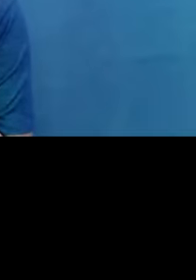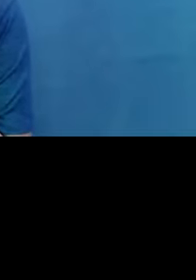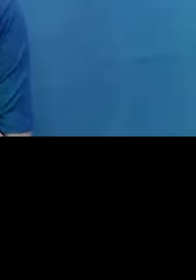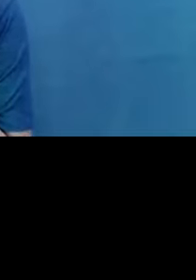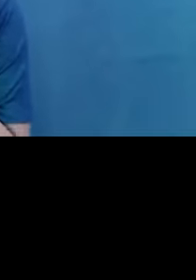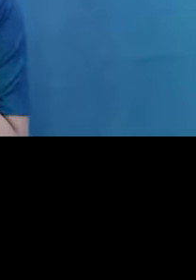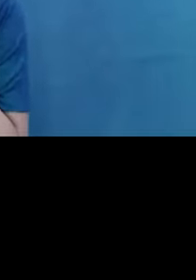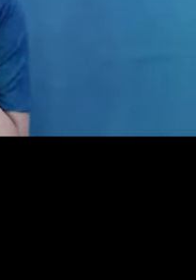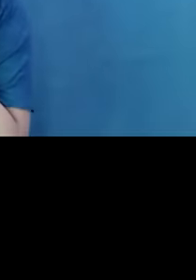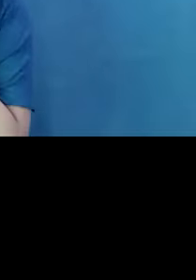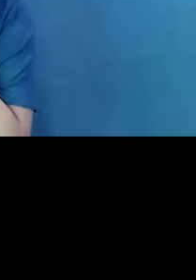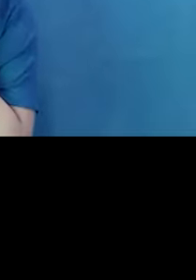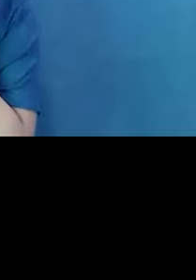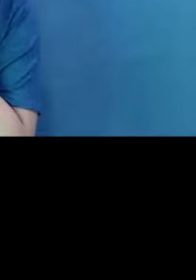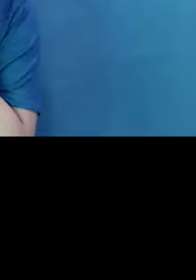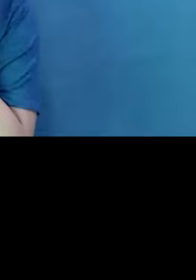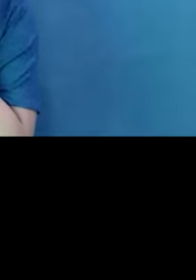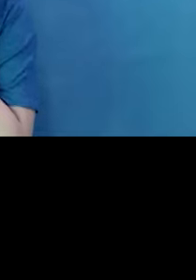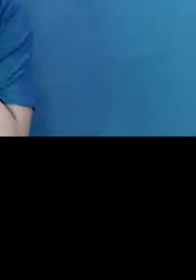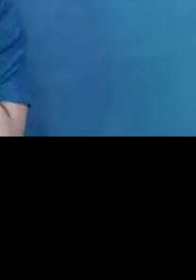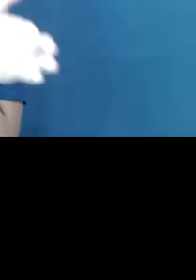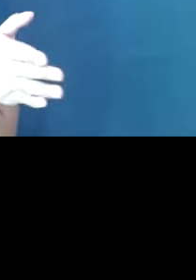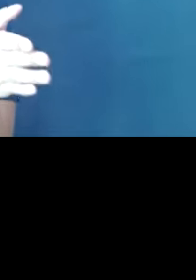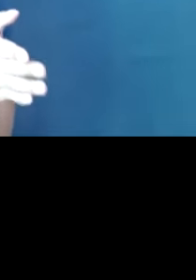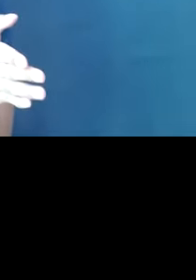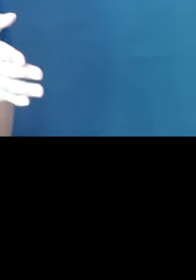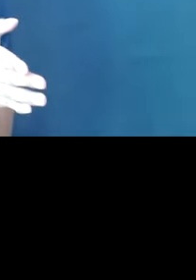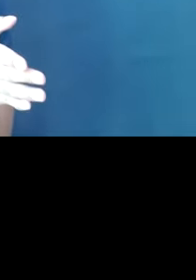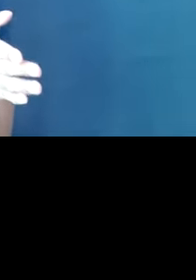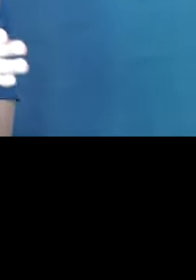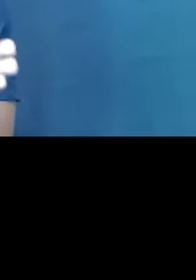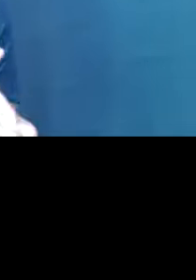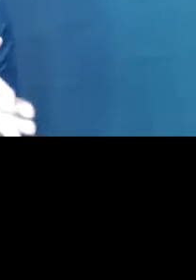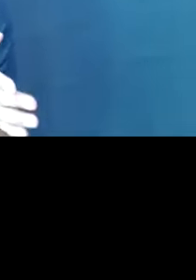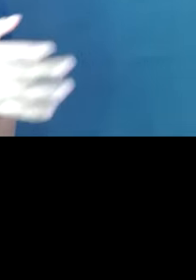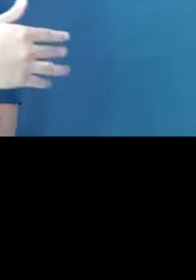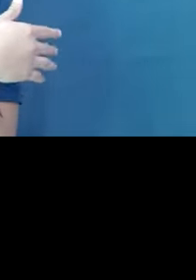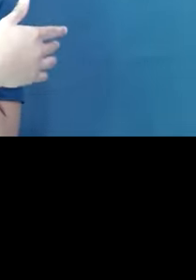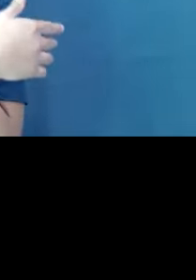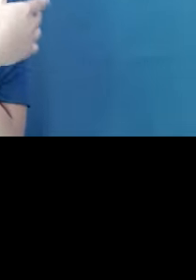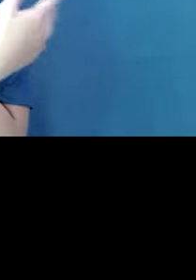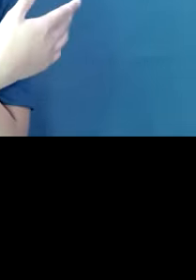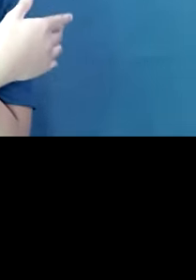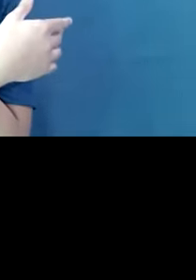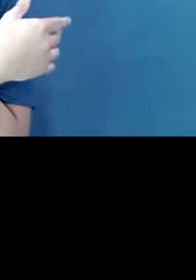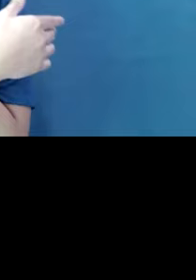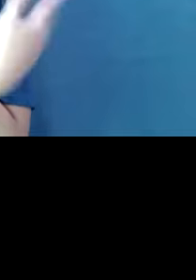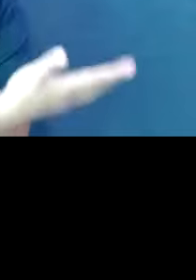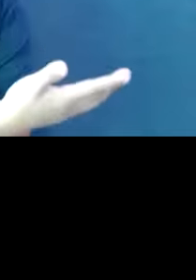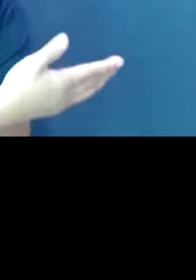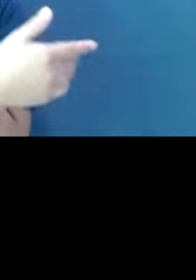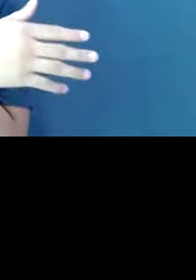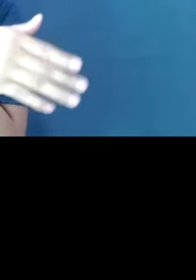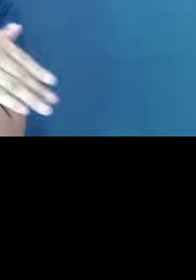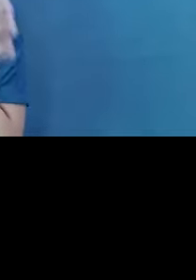me as a Filipino, I do have a Filipino sign language interpreter and there's a Japanese sign language interpreter provided for the deaf, deaf